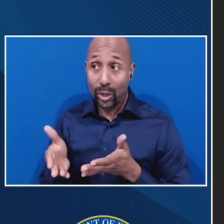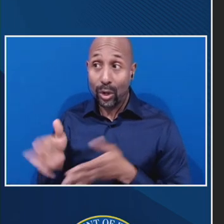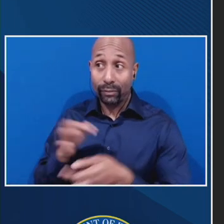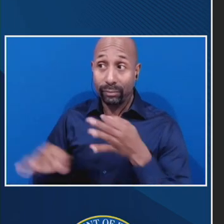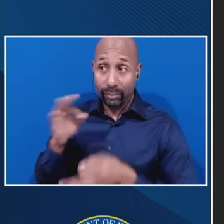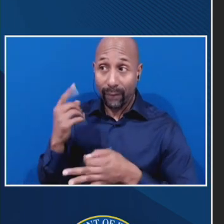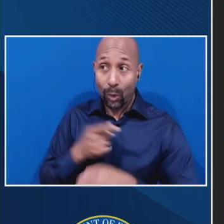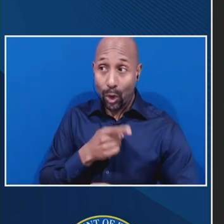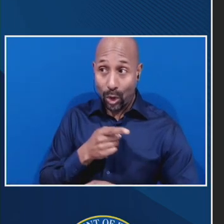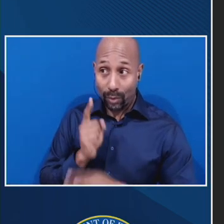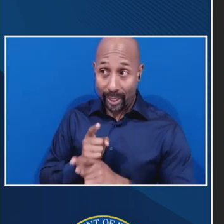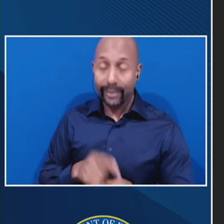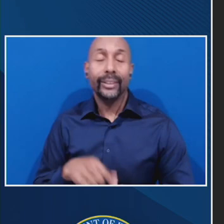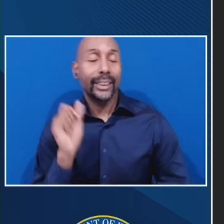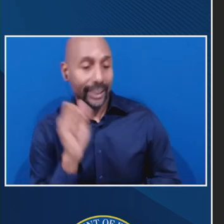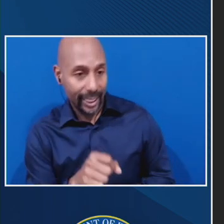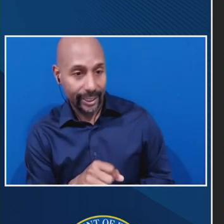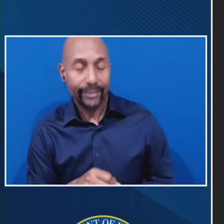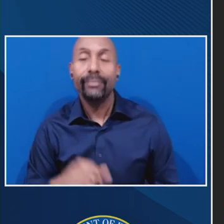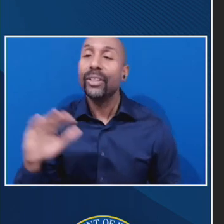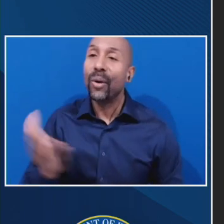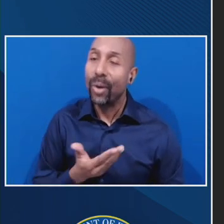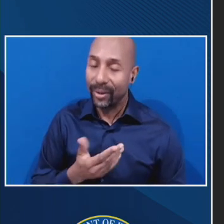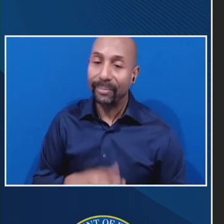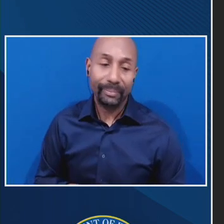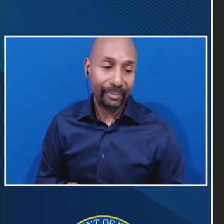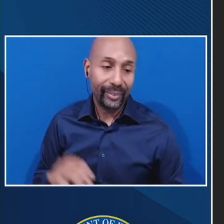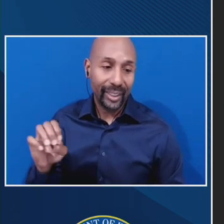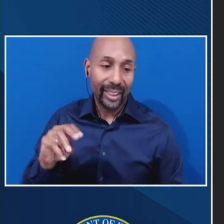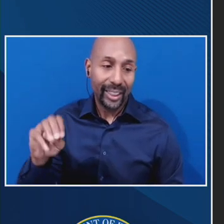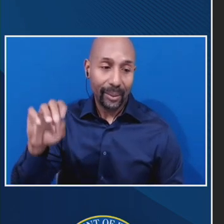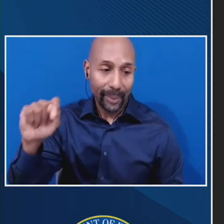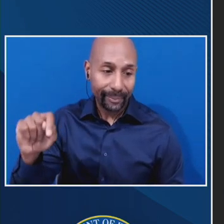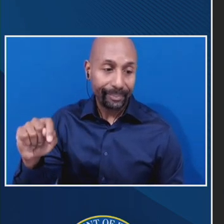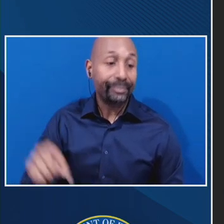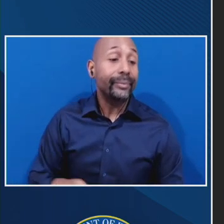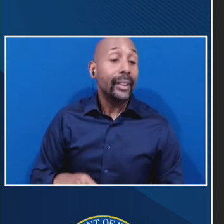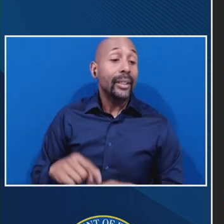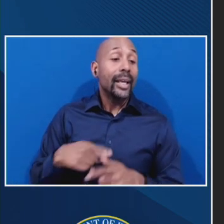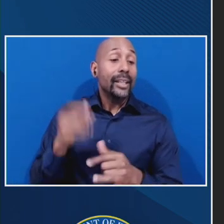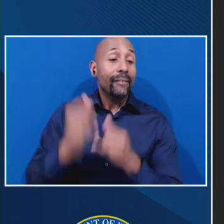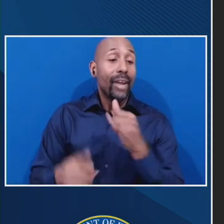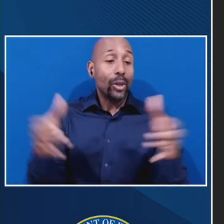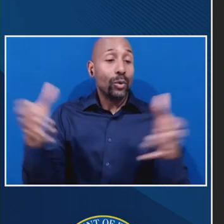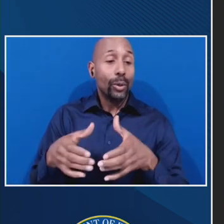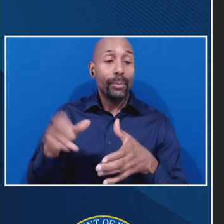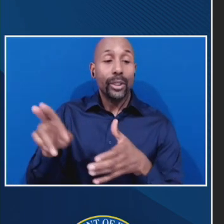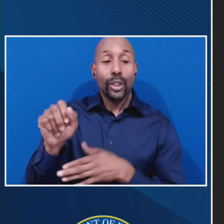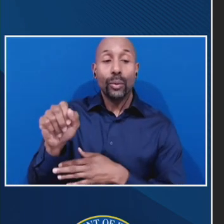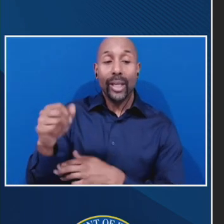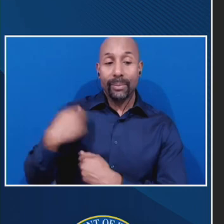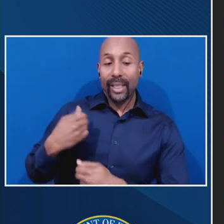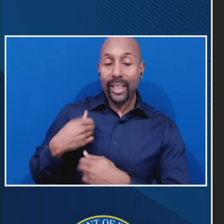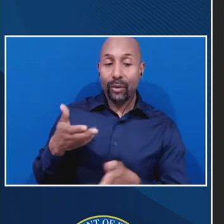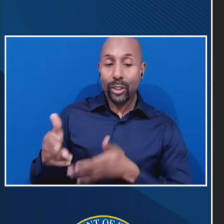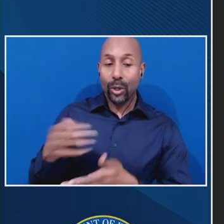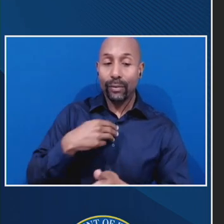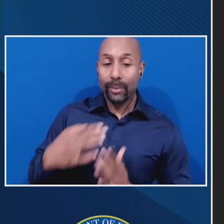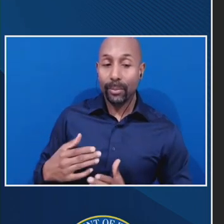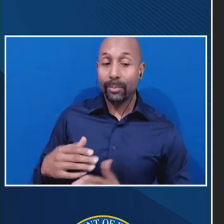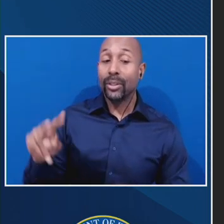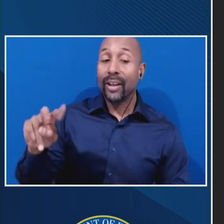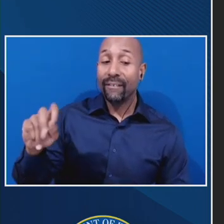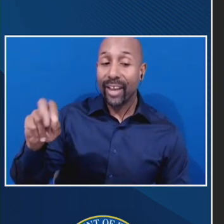Welcome, Emmett. And our final constituency group is U.S. service members, veterans, or groups representing them.